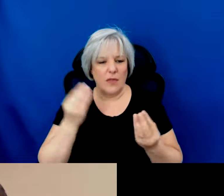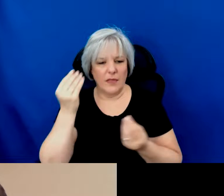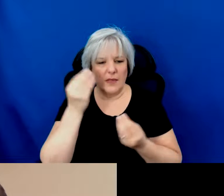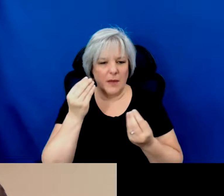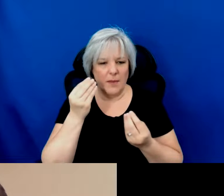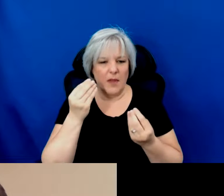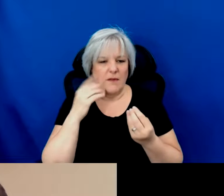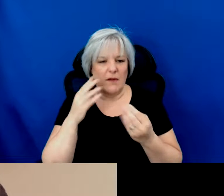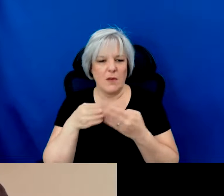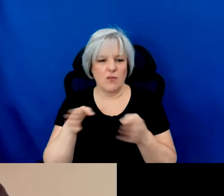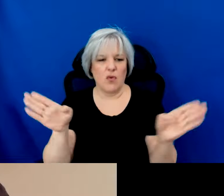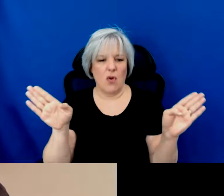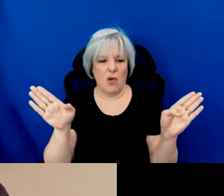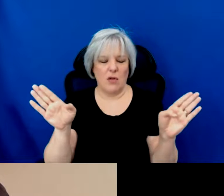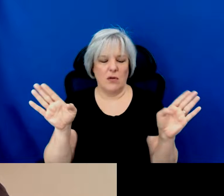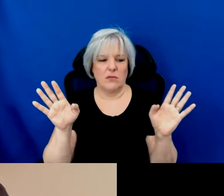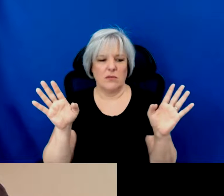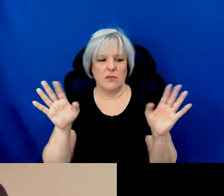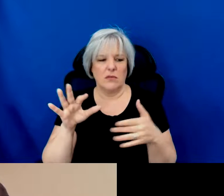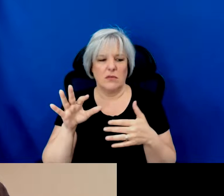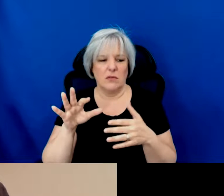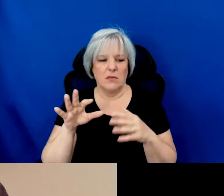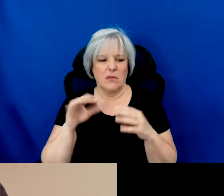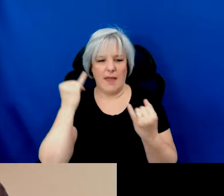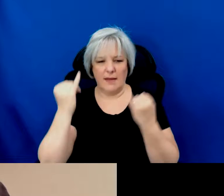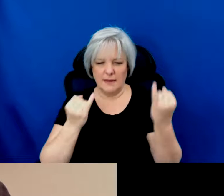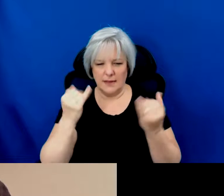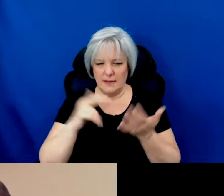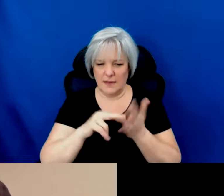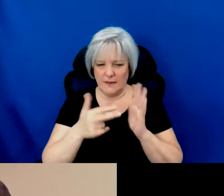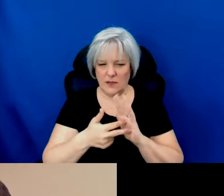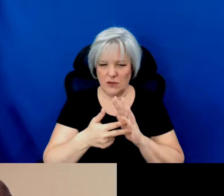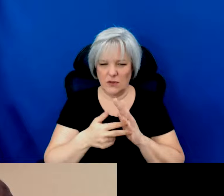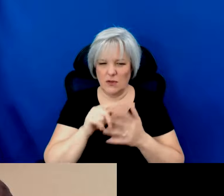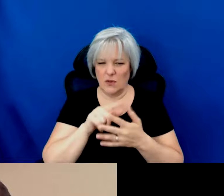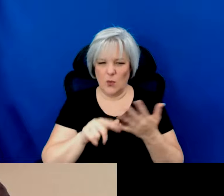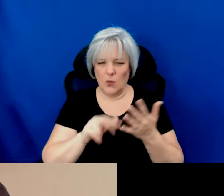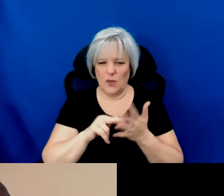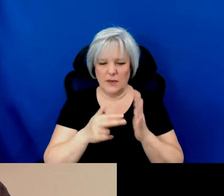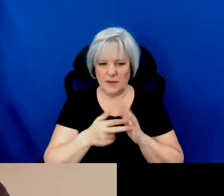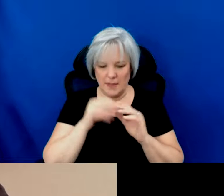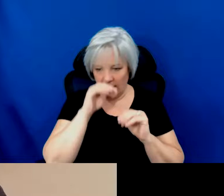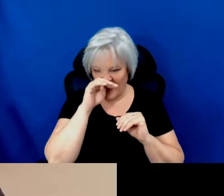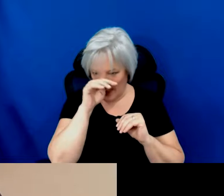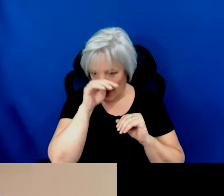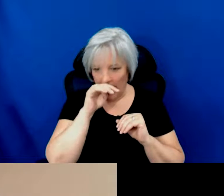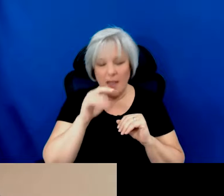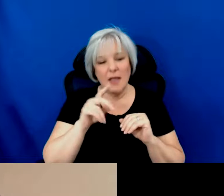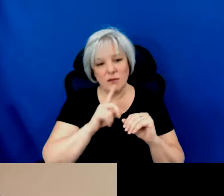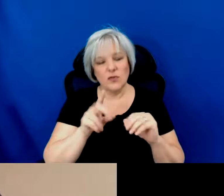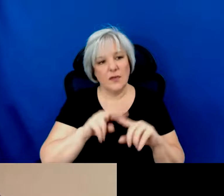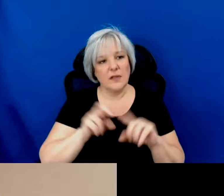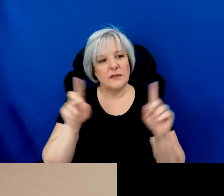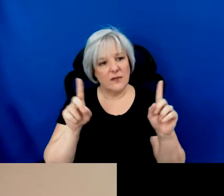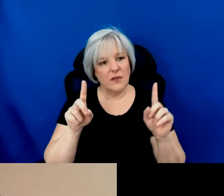broader context and a broader um definition of what those things are and they're different in in a lot of